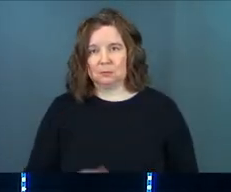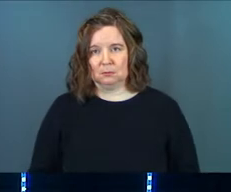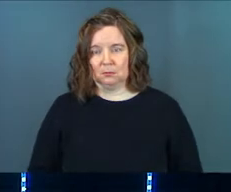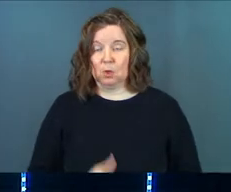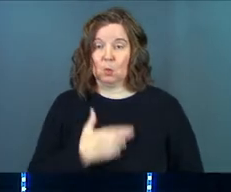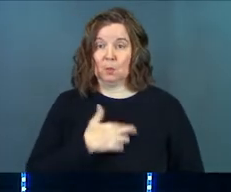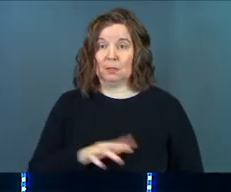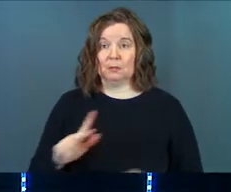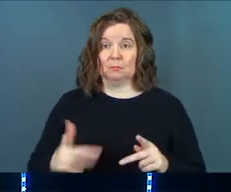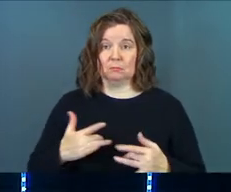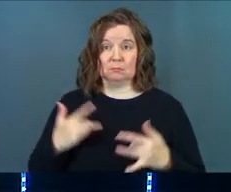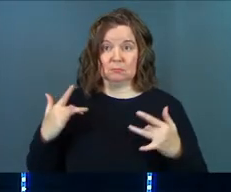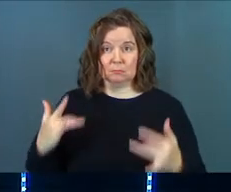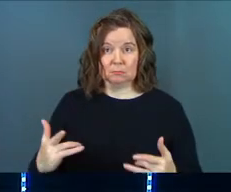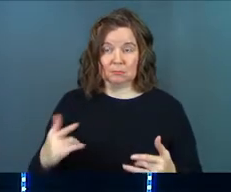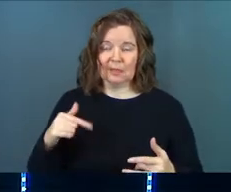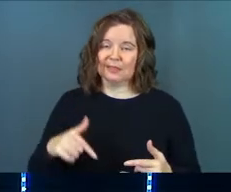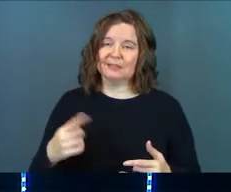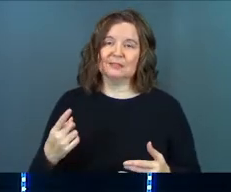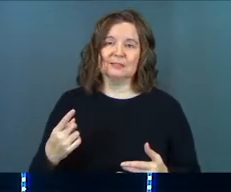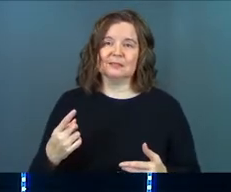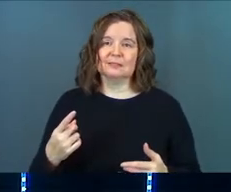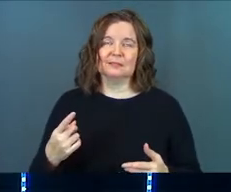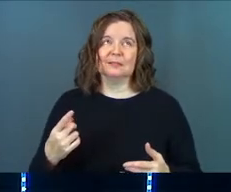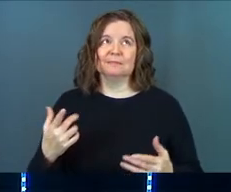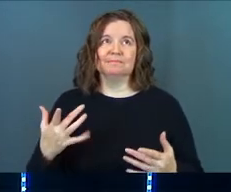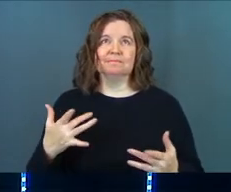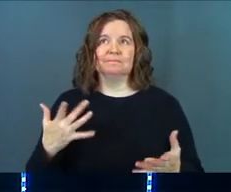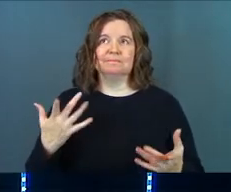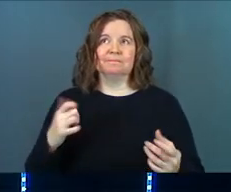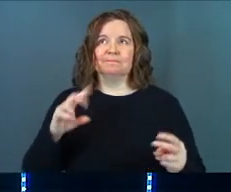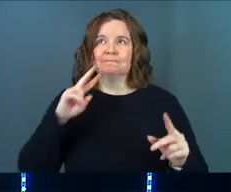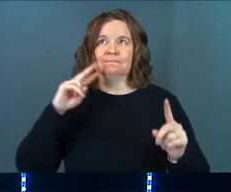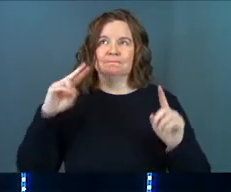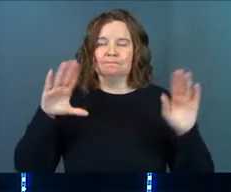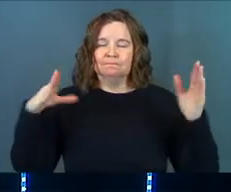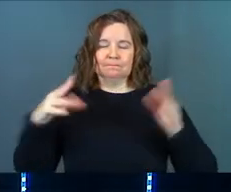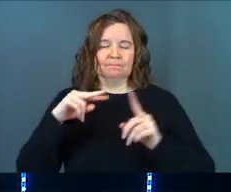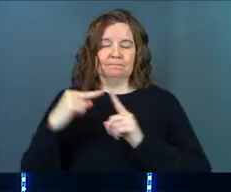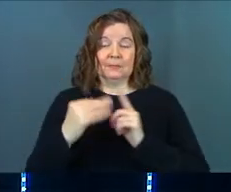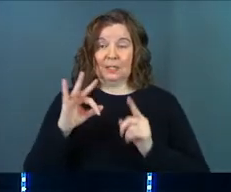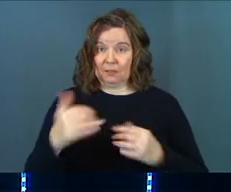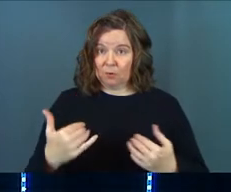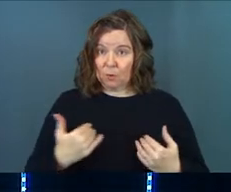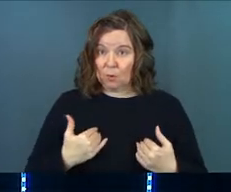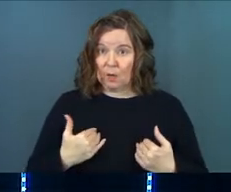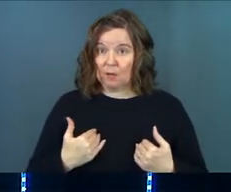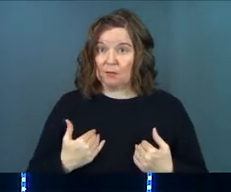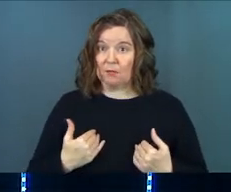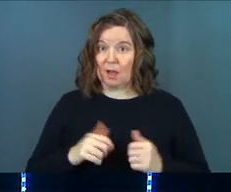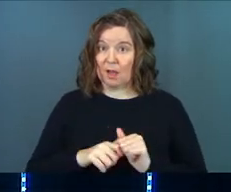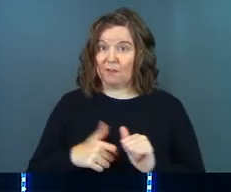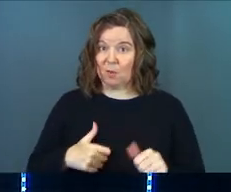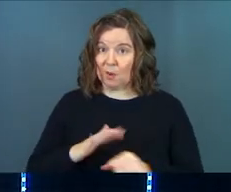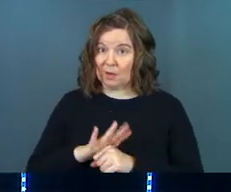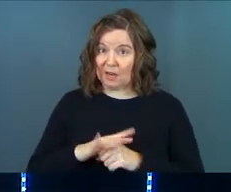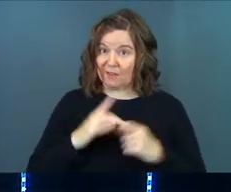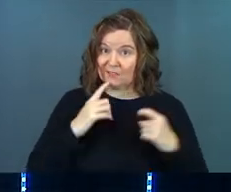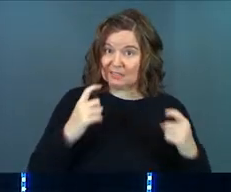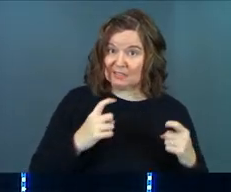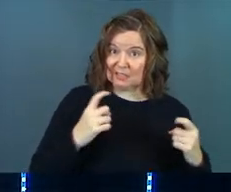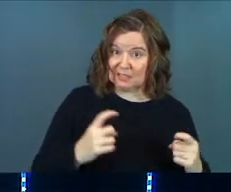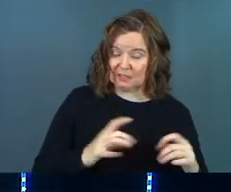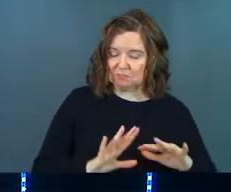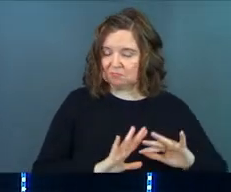Religious people, this is the air that they breathe. If you have avoided enough sin